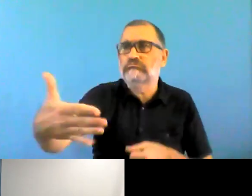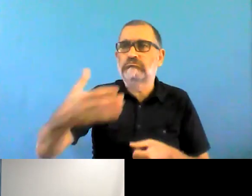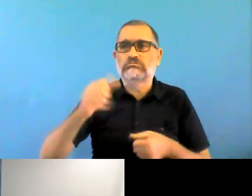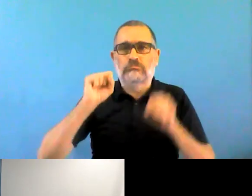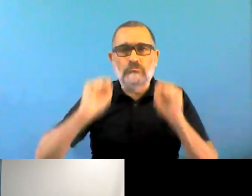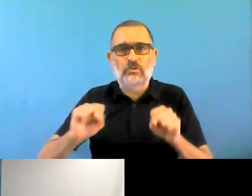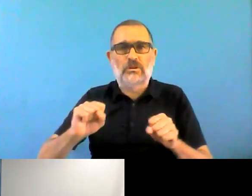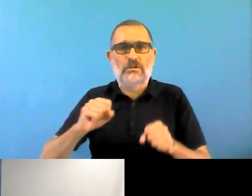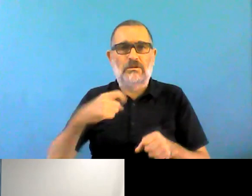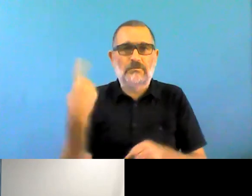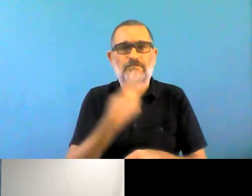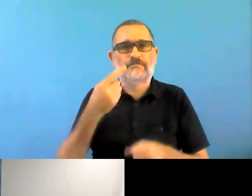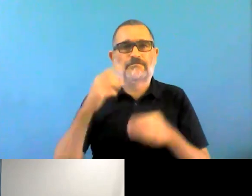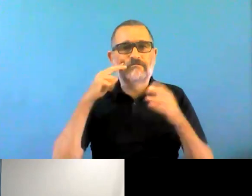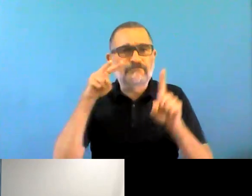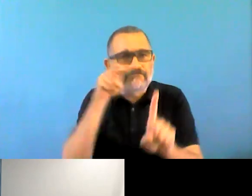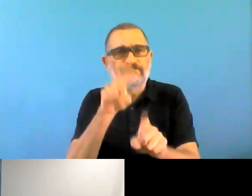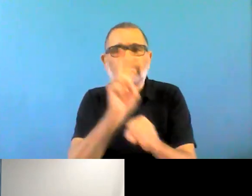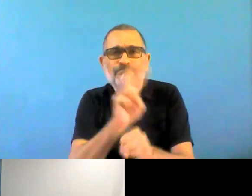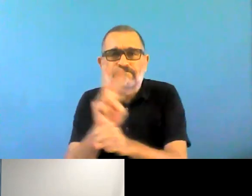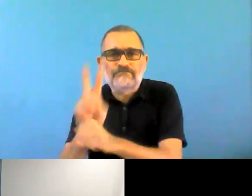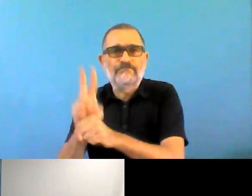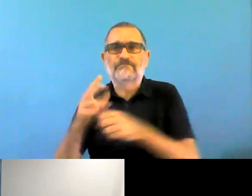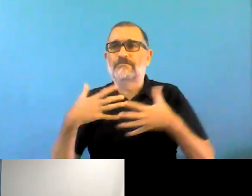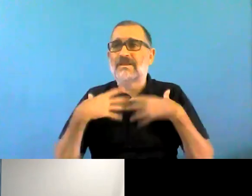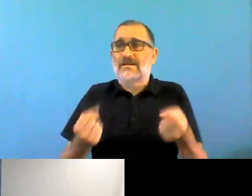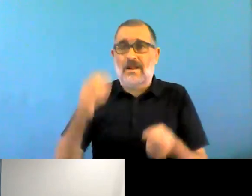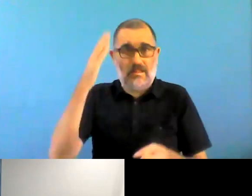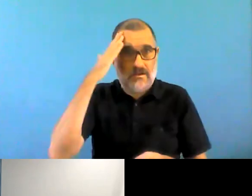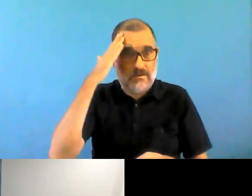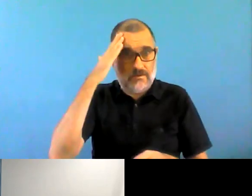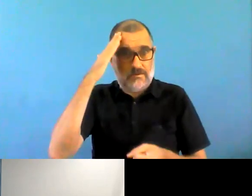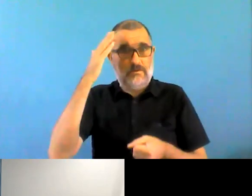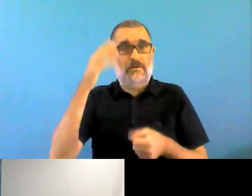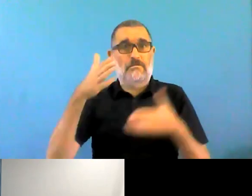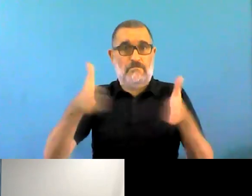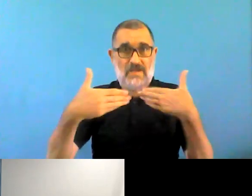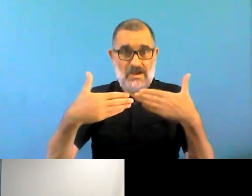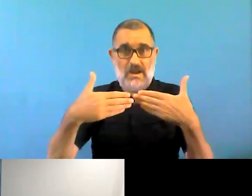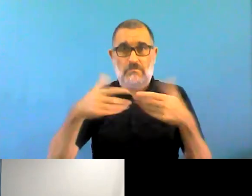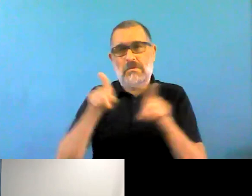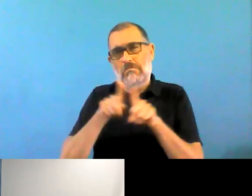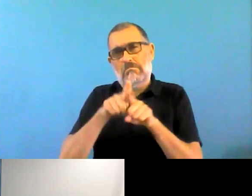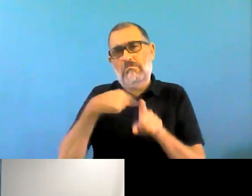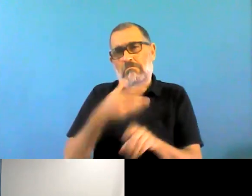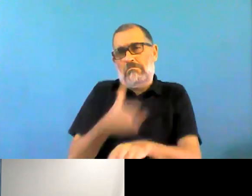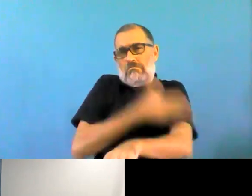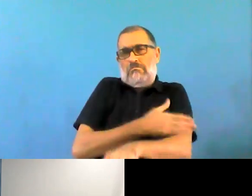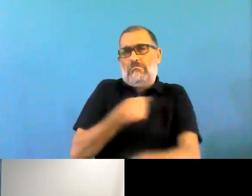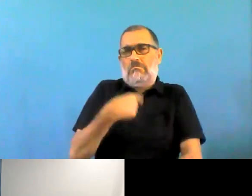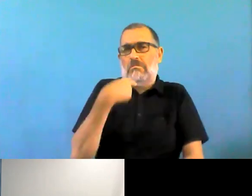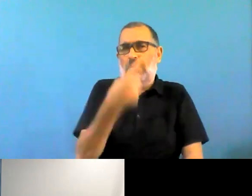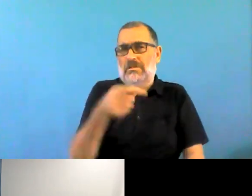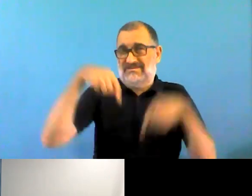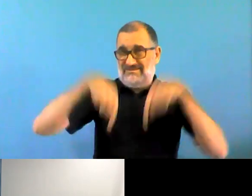much like I said earlier, this is a pandemic that has affected everyone. No one has been unscathed by it. Now, when the